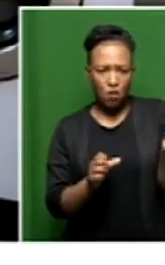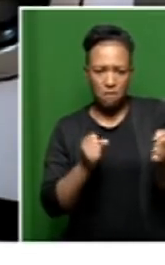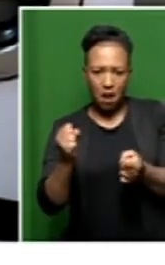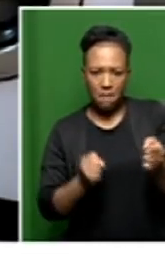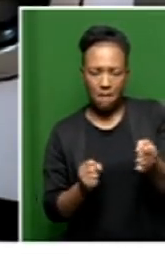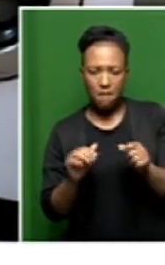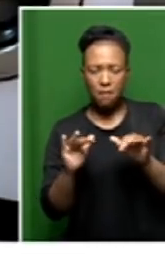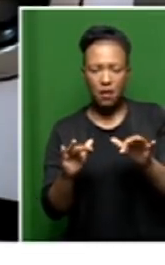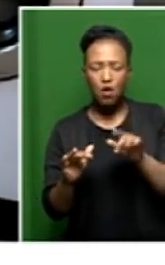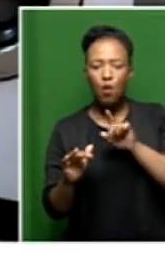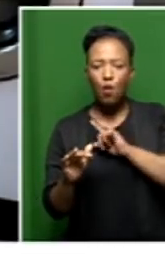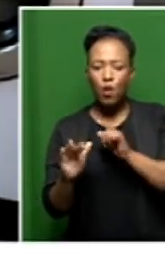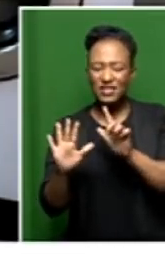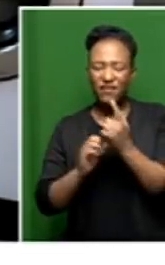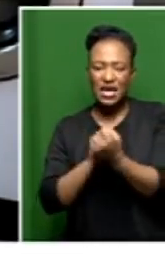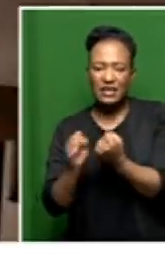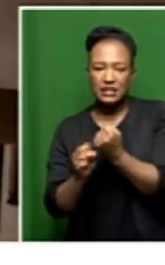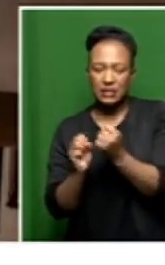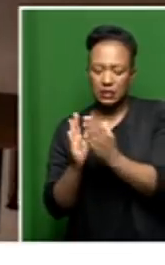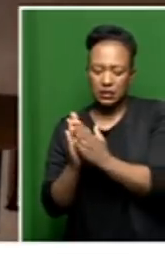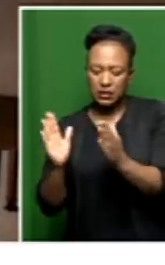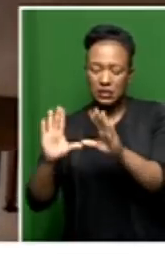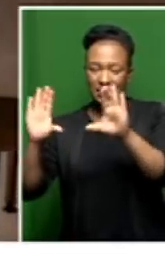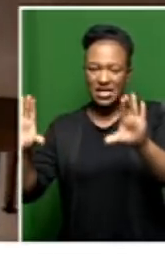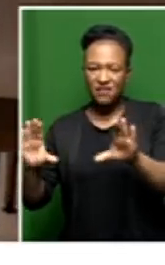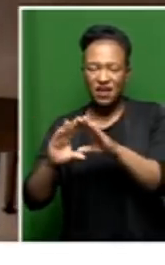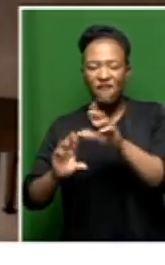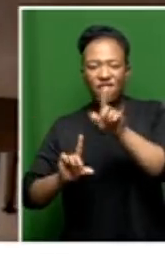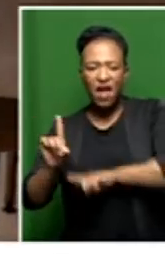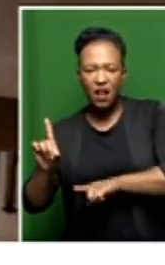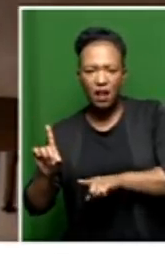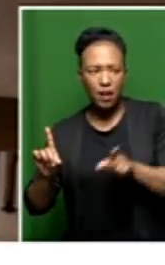people when you have failed in seven years to obtain the occupancy certificate?